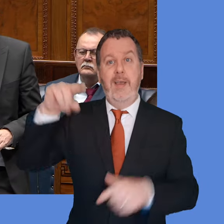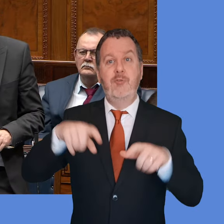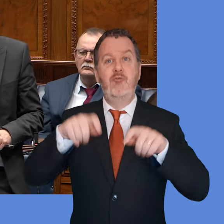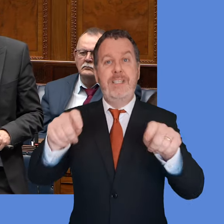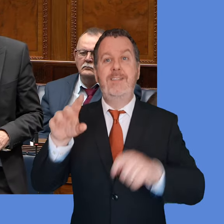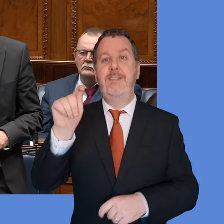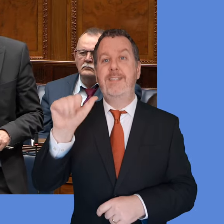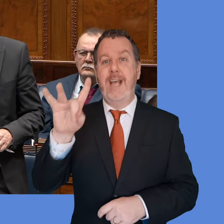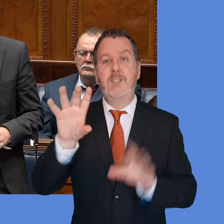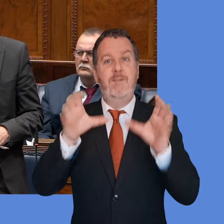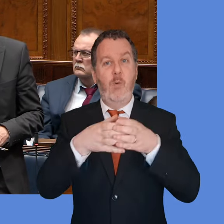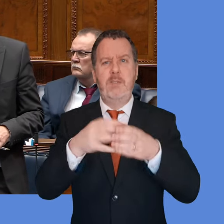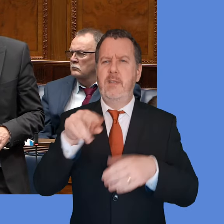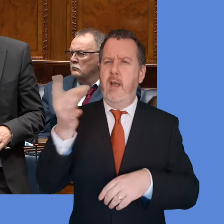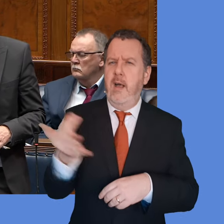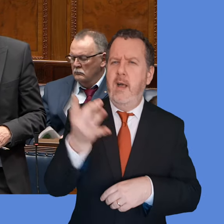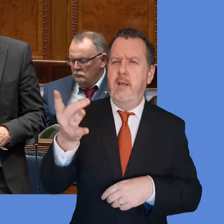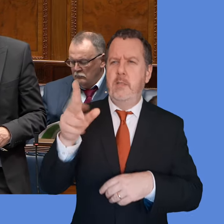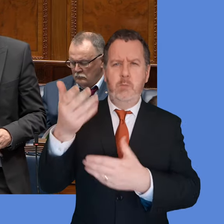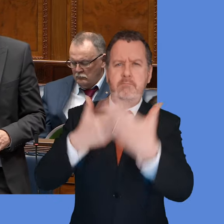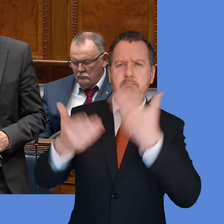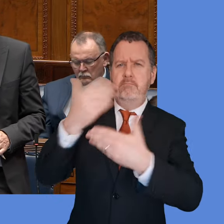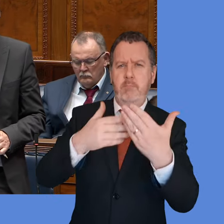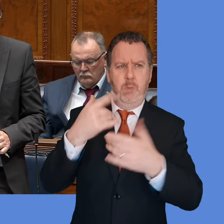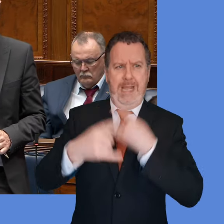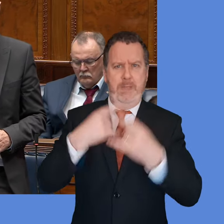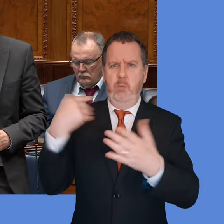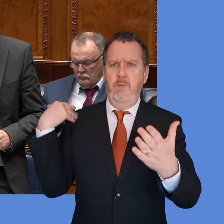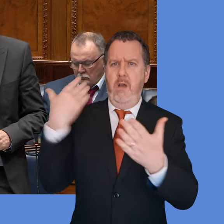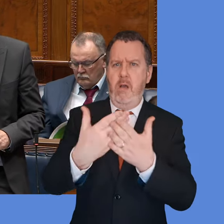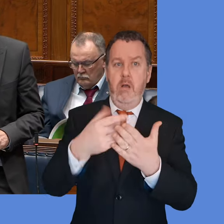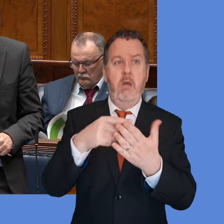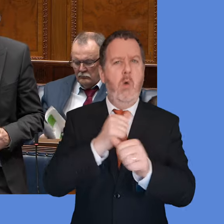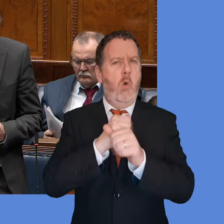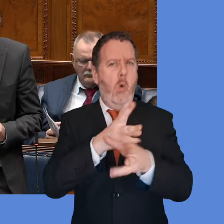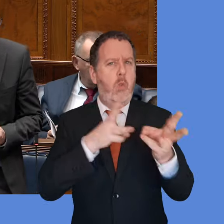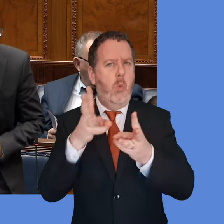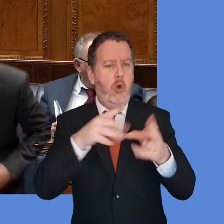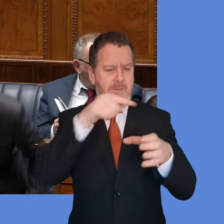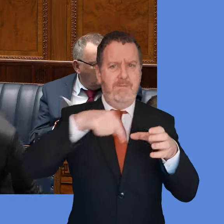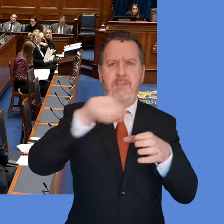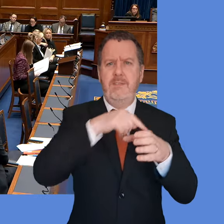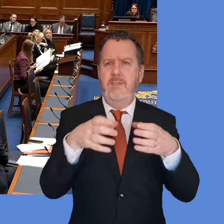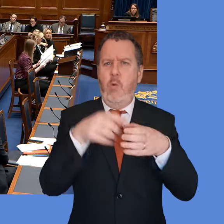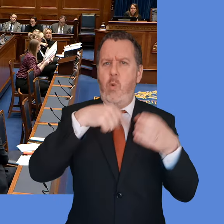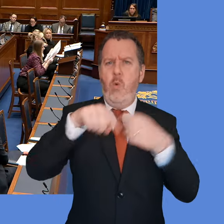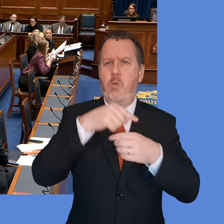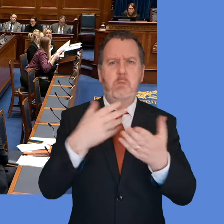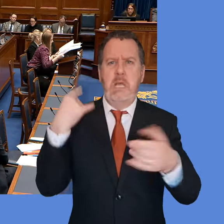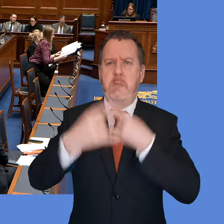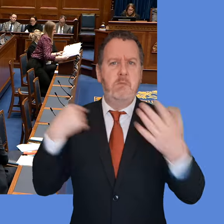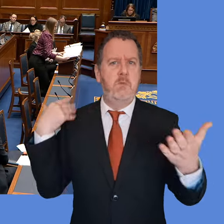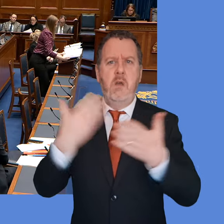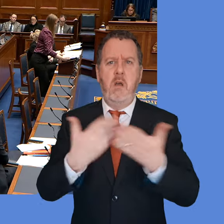Force. If I could maybe ask the Minister just to outline progress to date and taking forward all the work of the High Street Task Force. Thank Mr